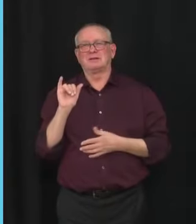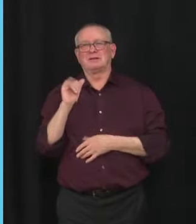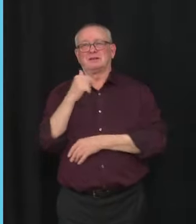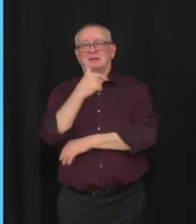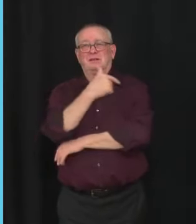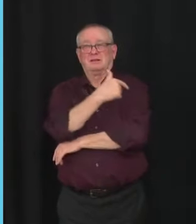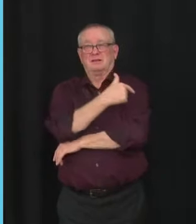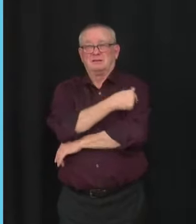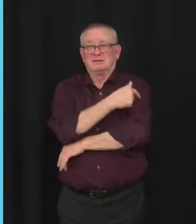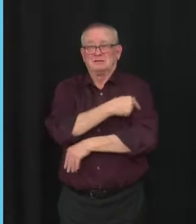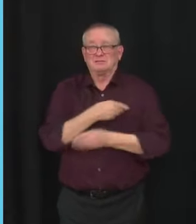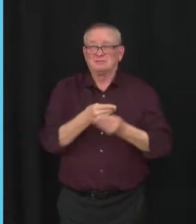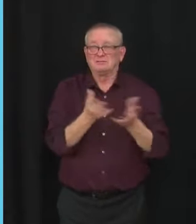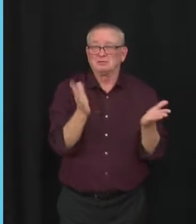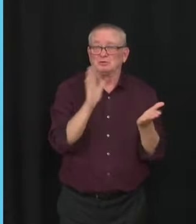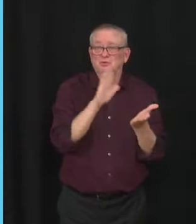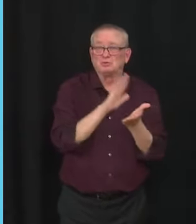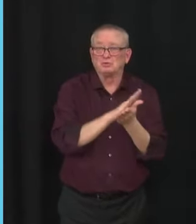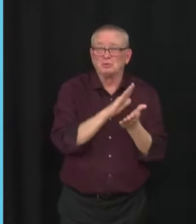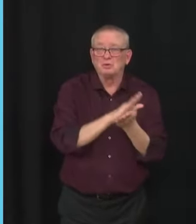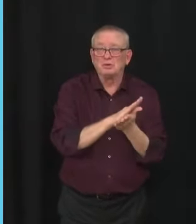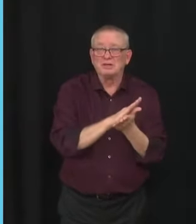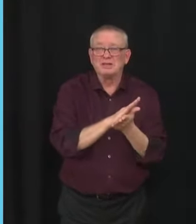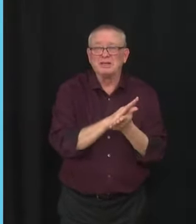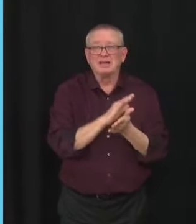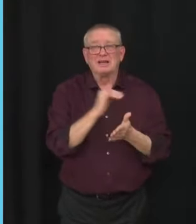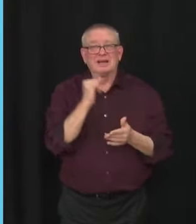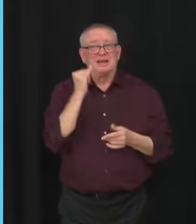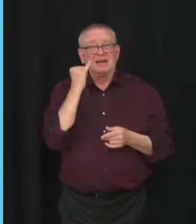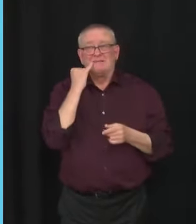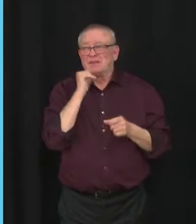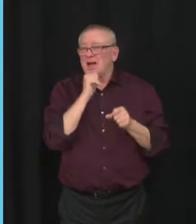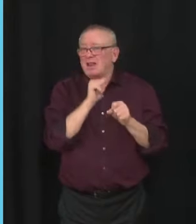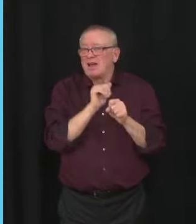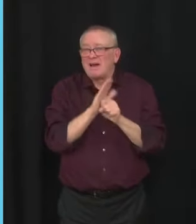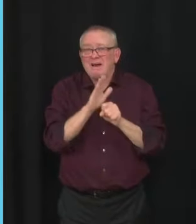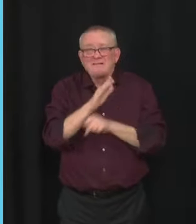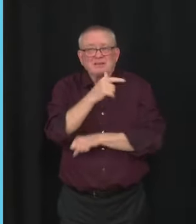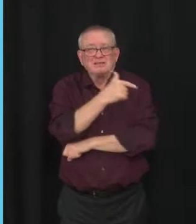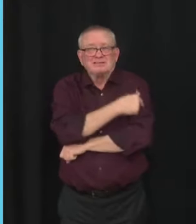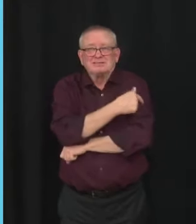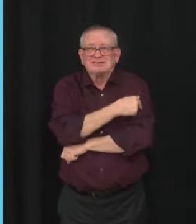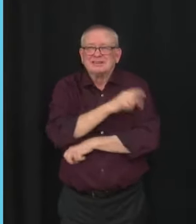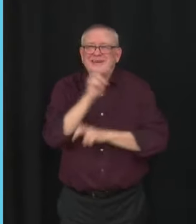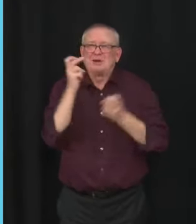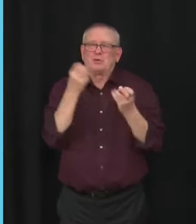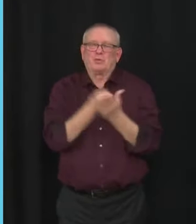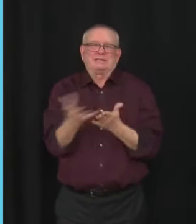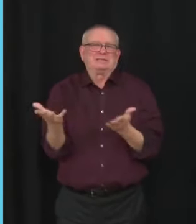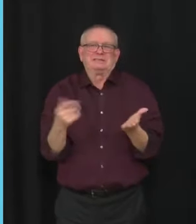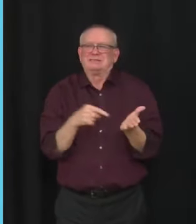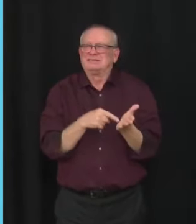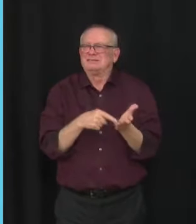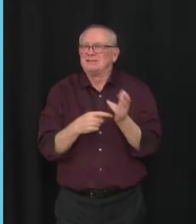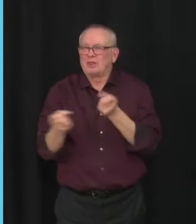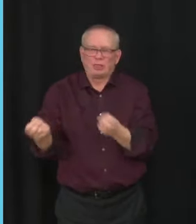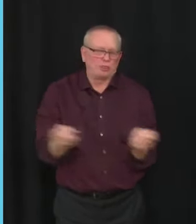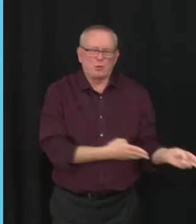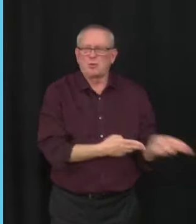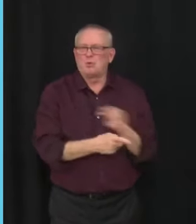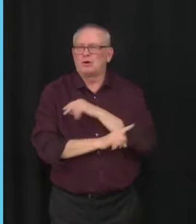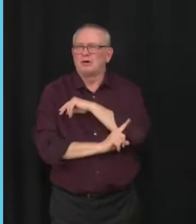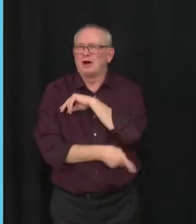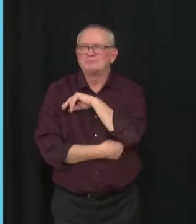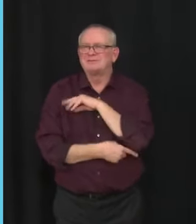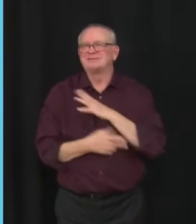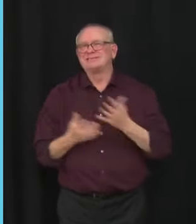schools, there's a risk if we don't have the uptake there could be some wastage. So we believe that with the method that we have